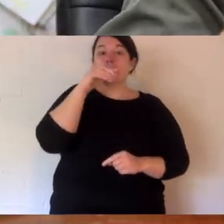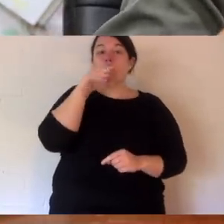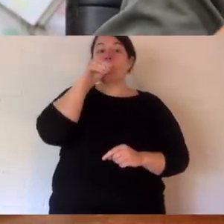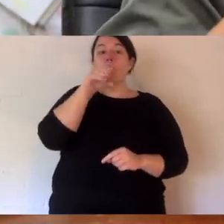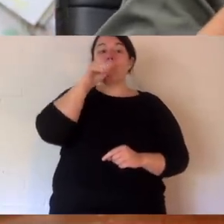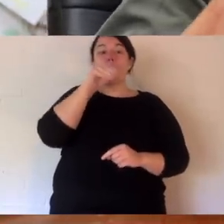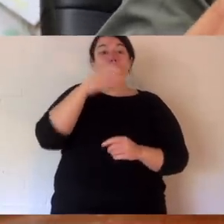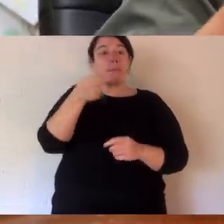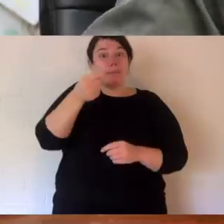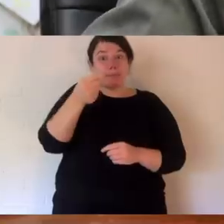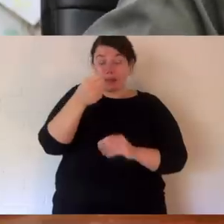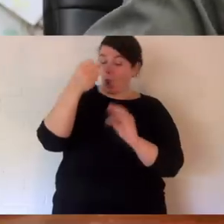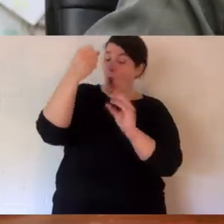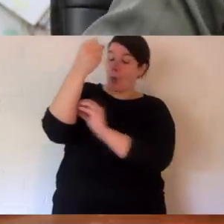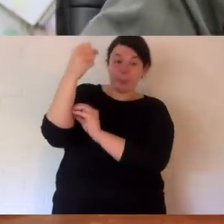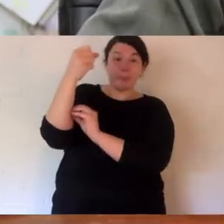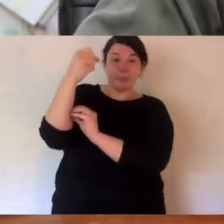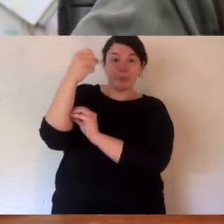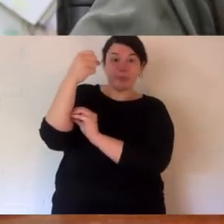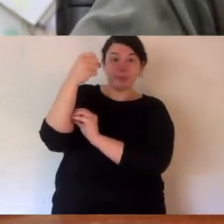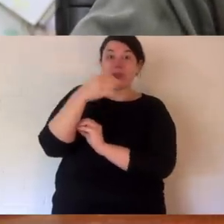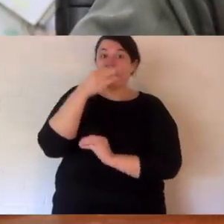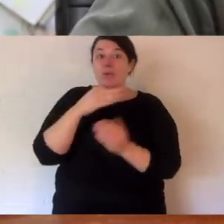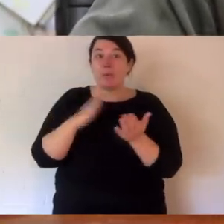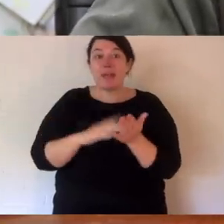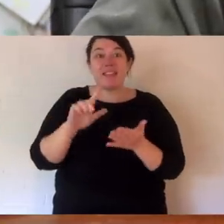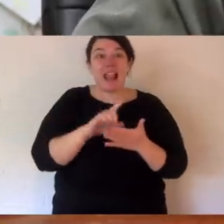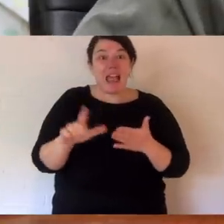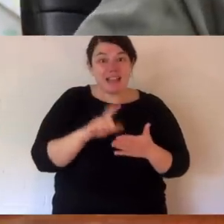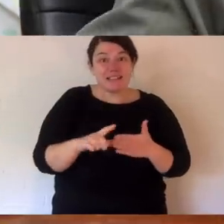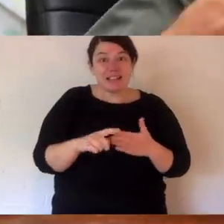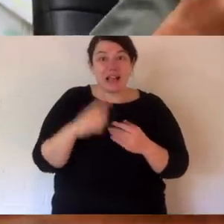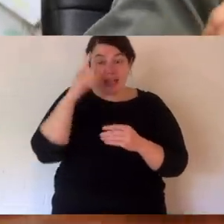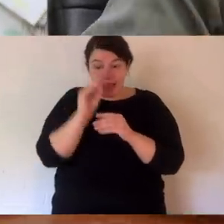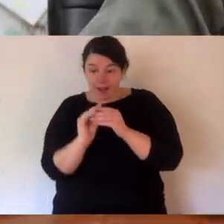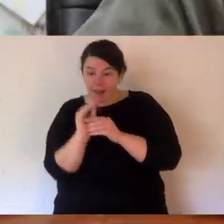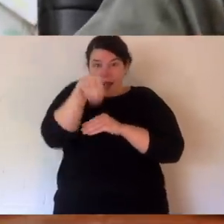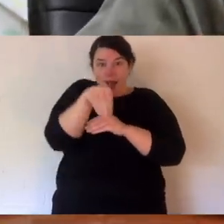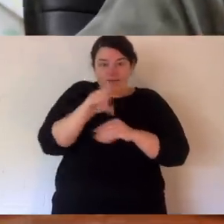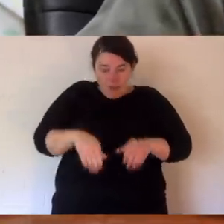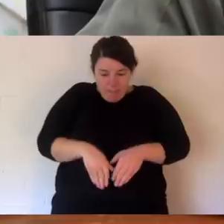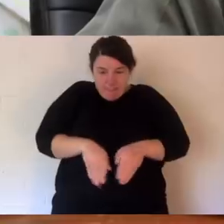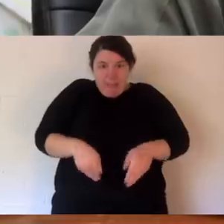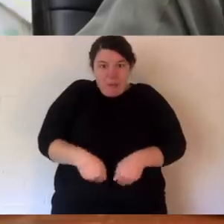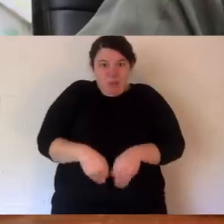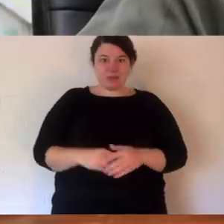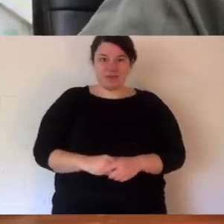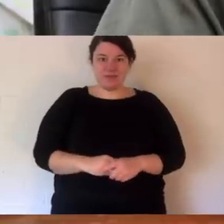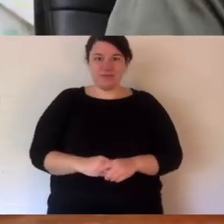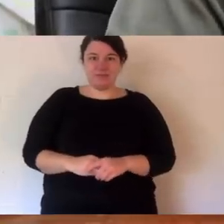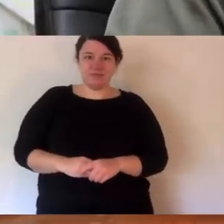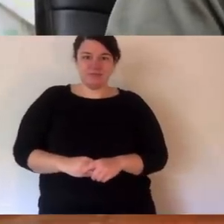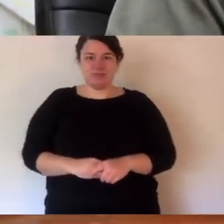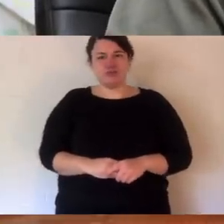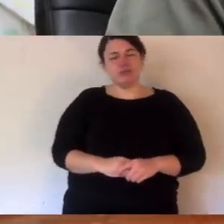that teat gets in its mouth, it swells a bit, and the joey's fused onto the teat. And a few months later, we'll start to see a little head come out. Now,